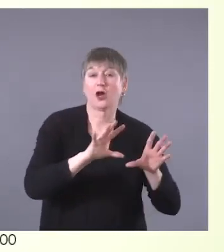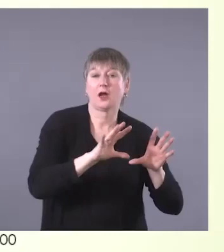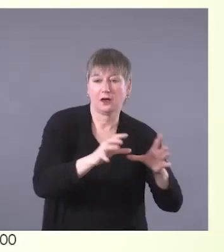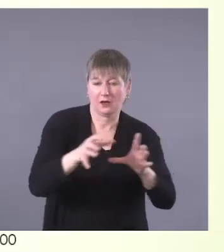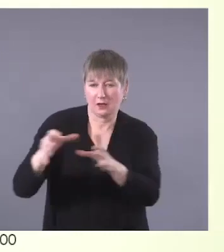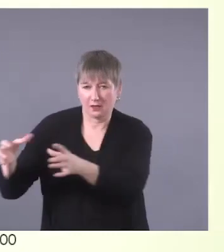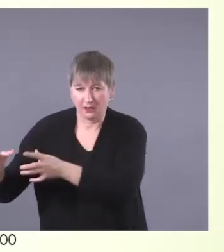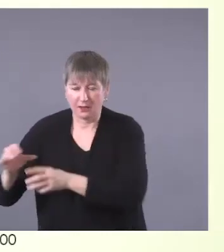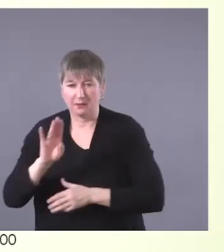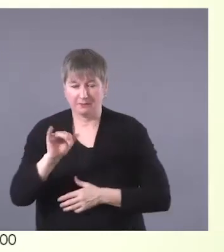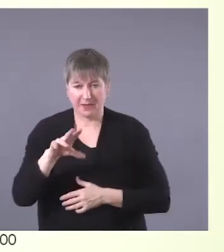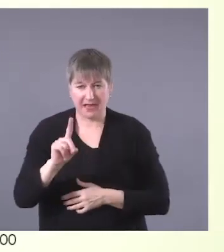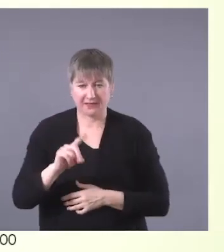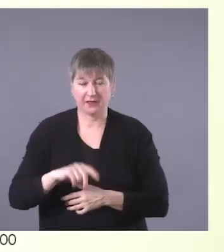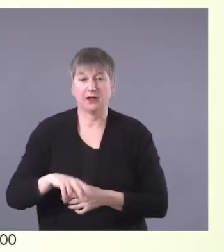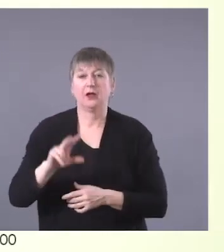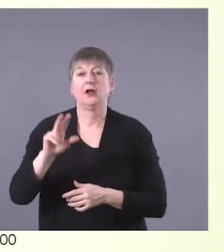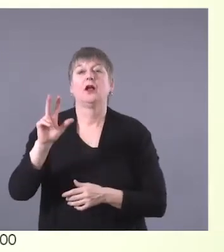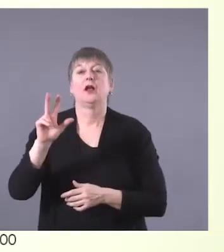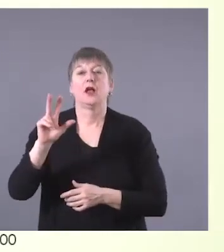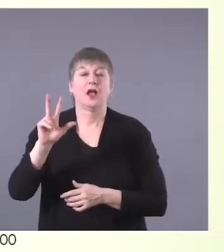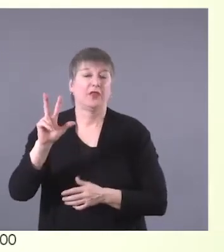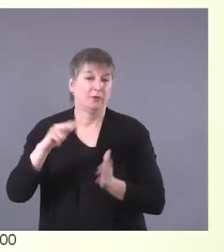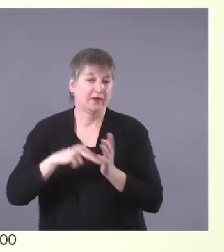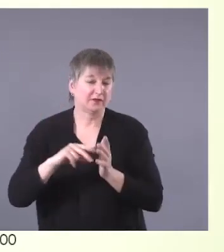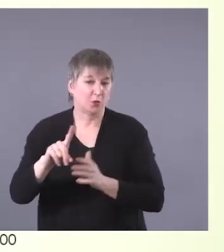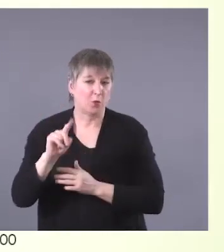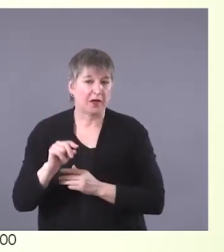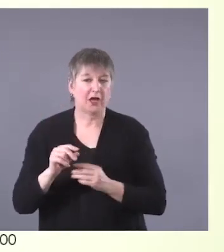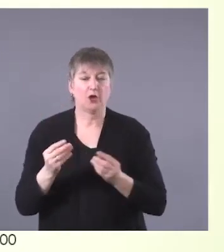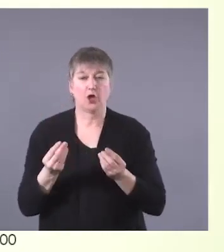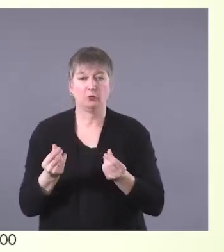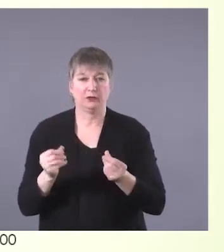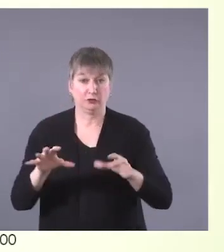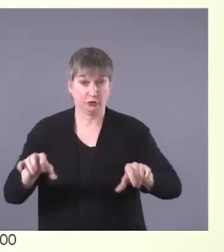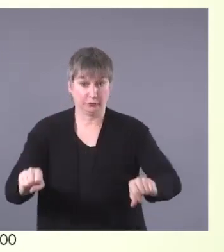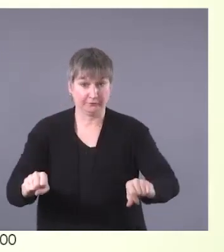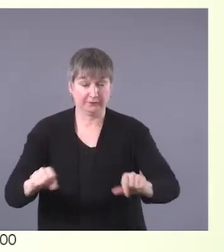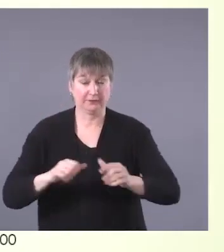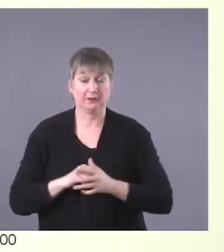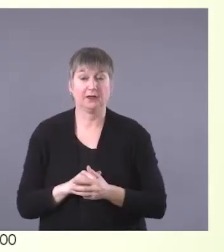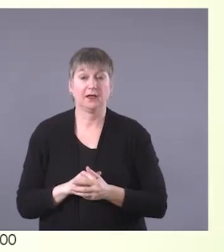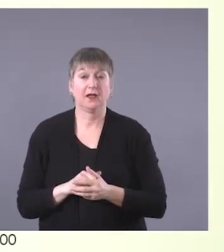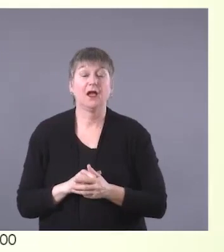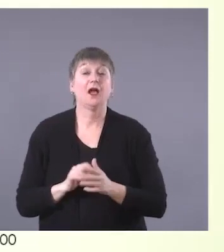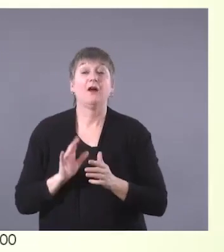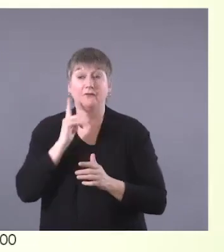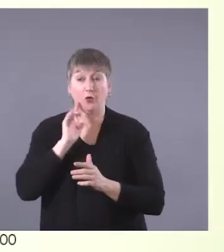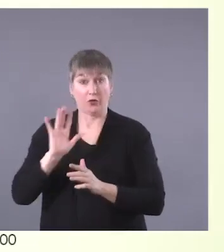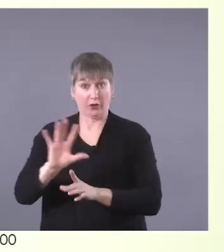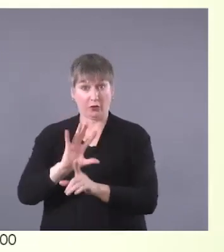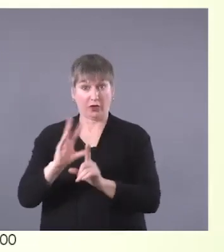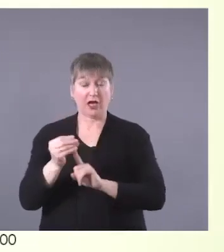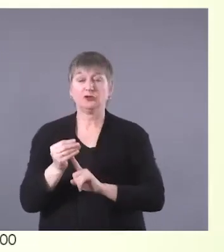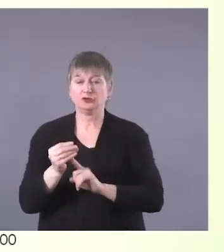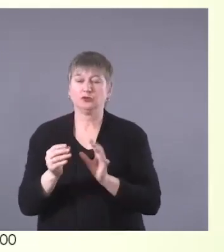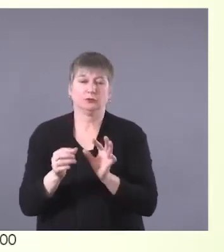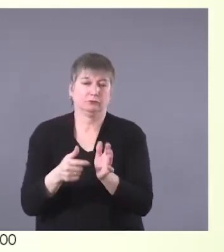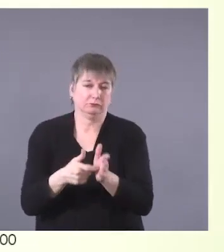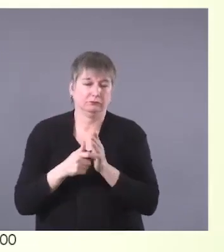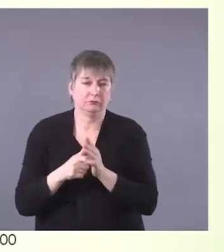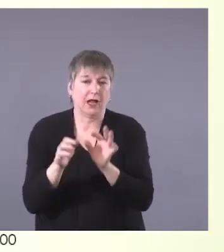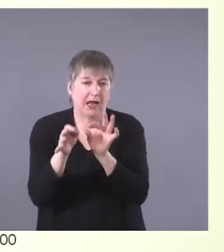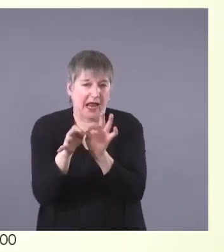and 3100 reserves. Language is the defining element of a culture. And there are 53